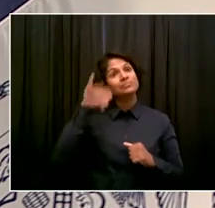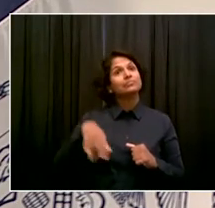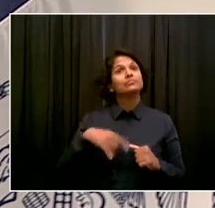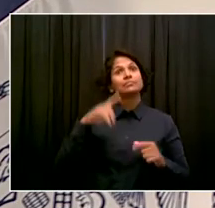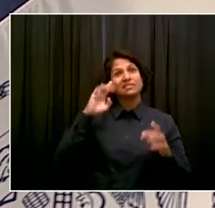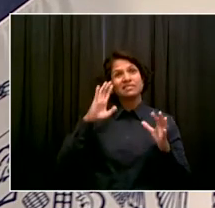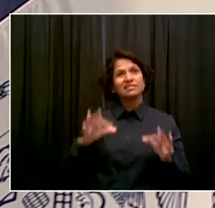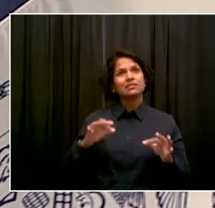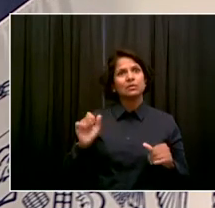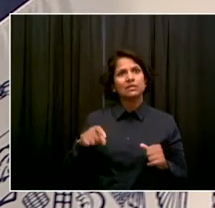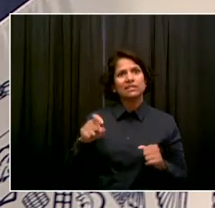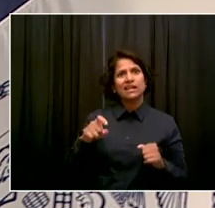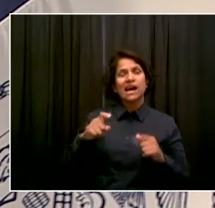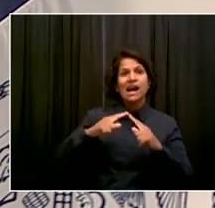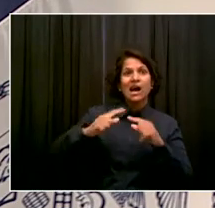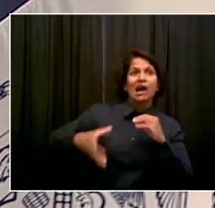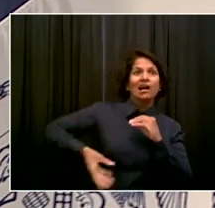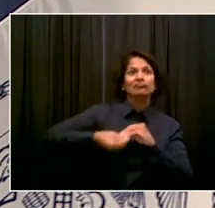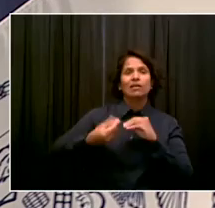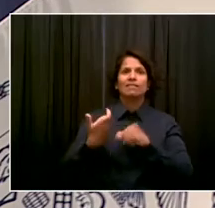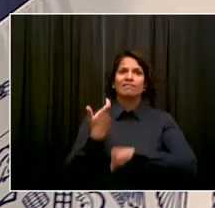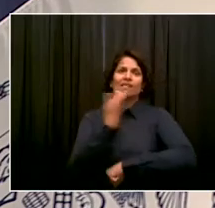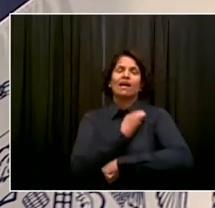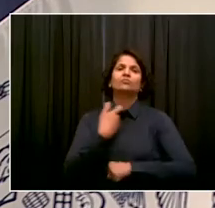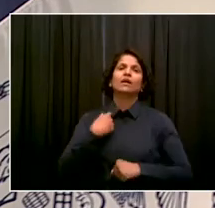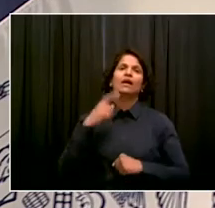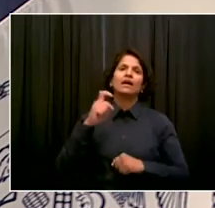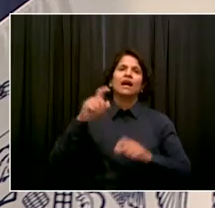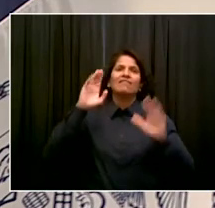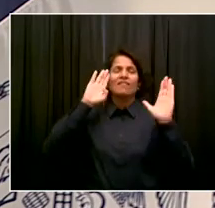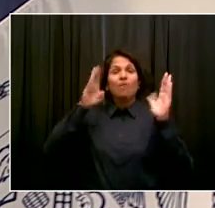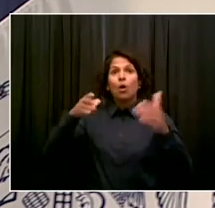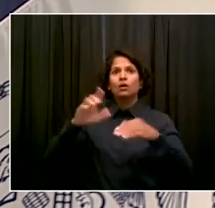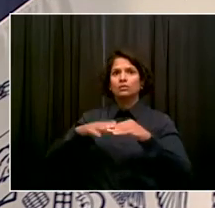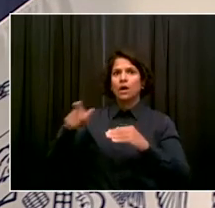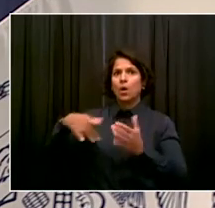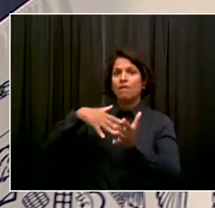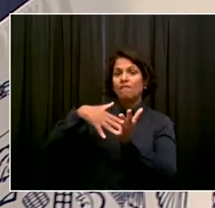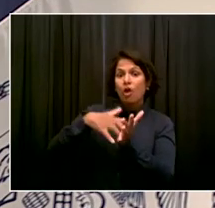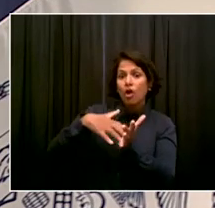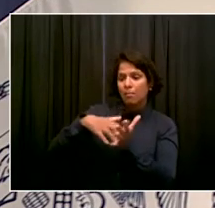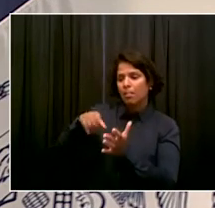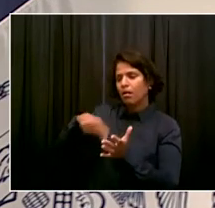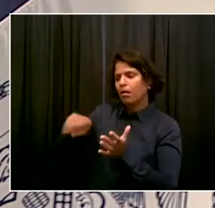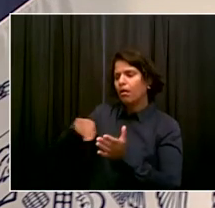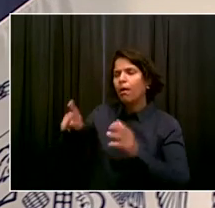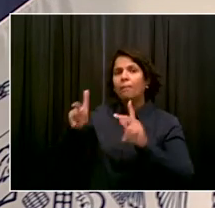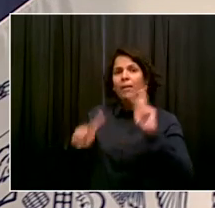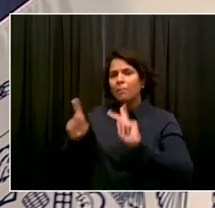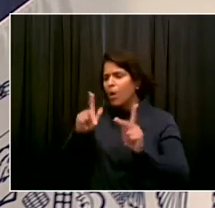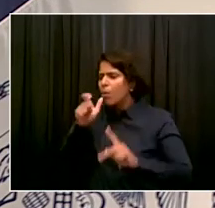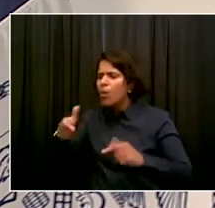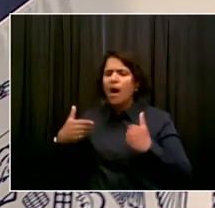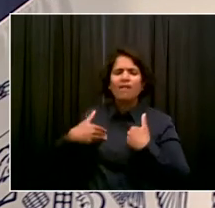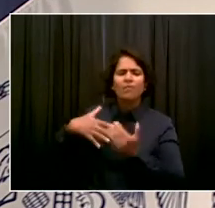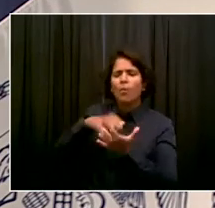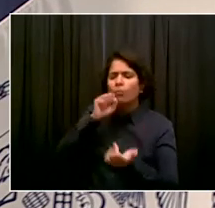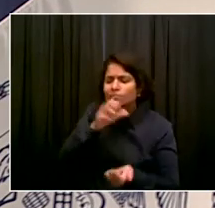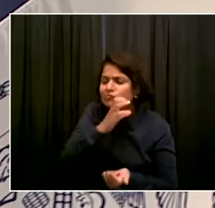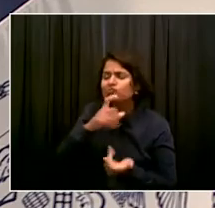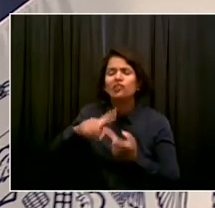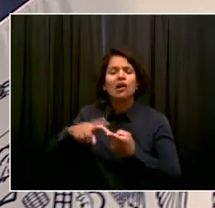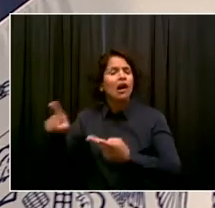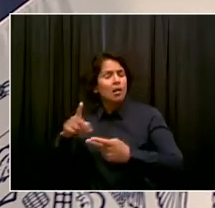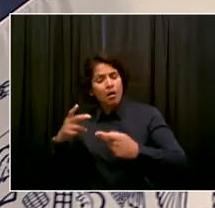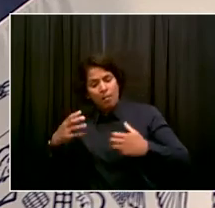But if at any point it's determined that booster shots are advisable, I'm certainly ready when my turn comes. With